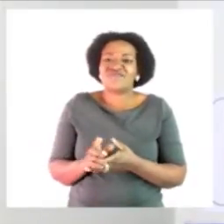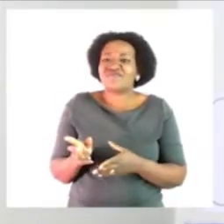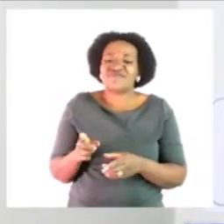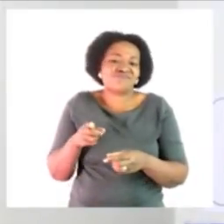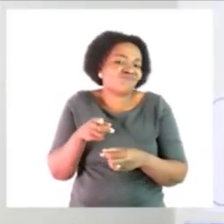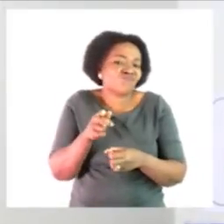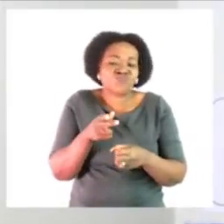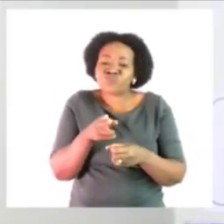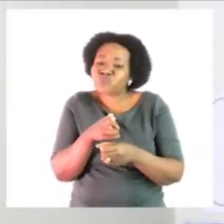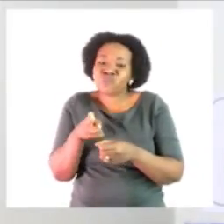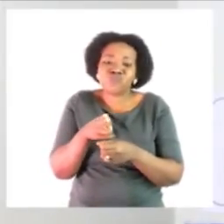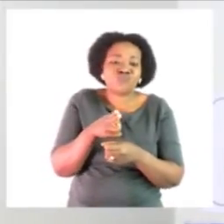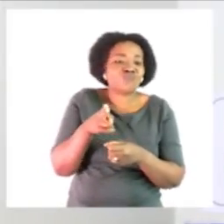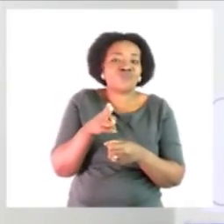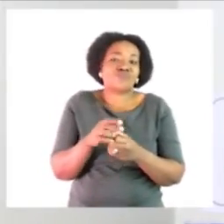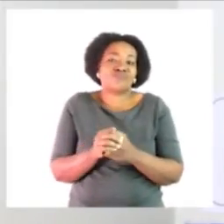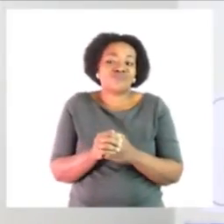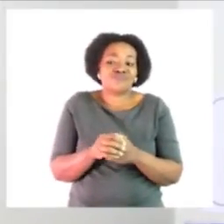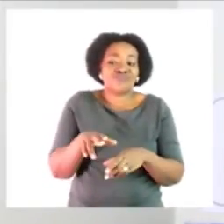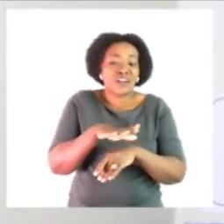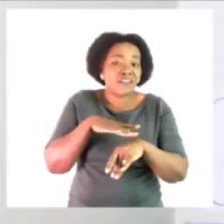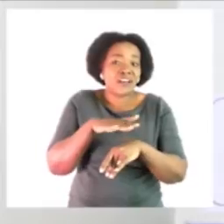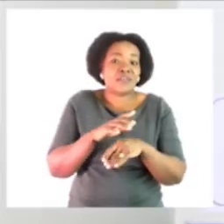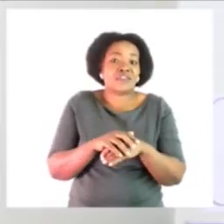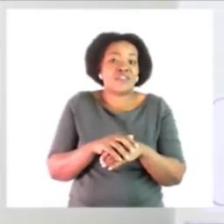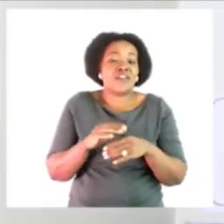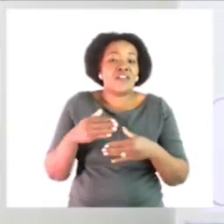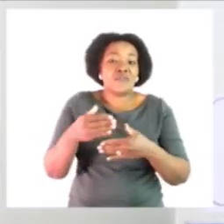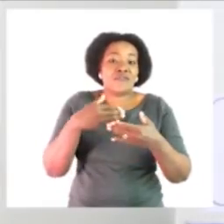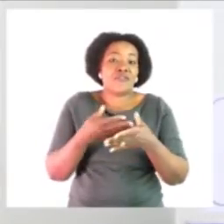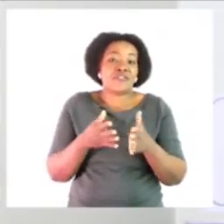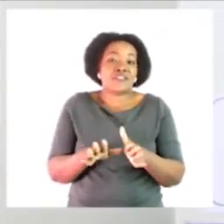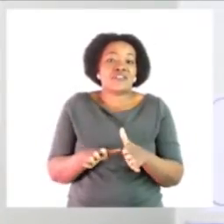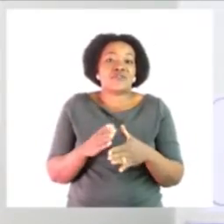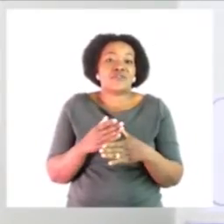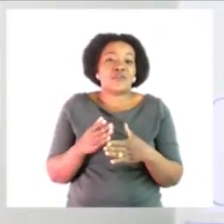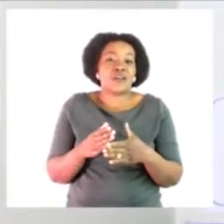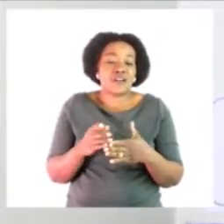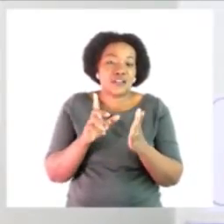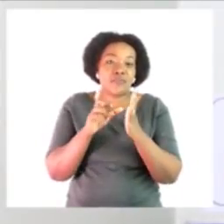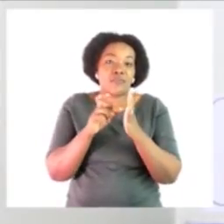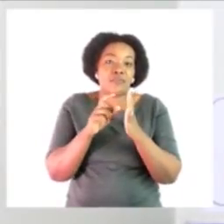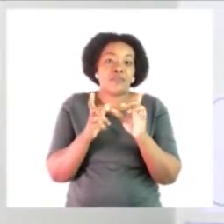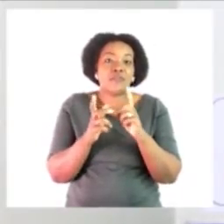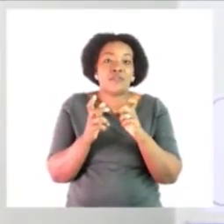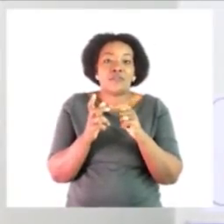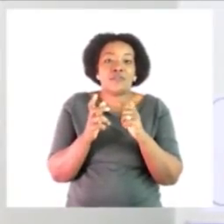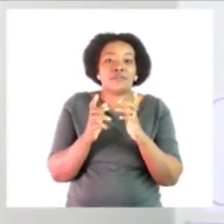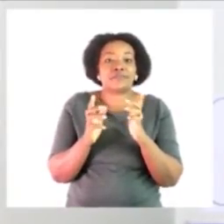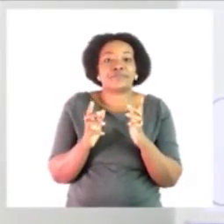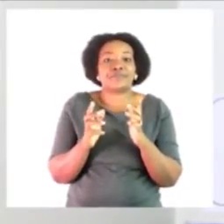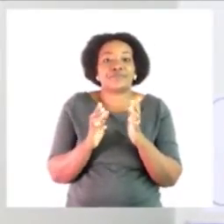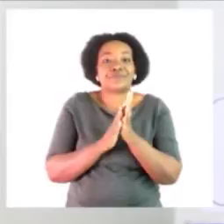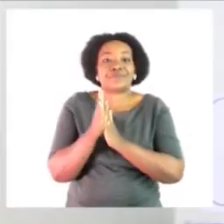before we can start with our theme let us quickly sanitize our hands just praise